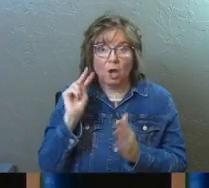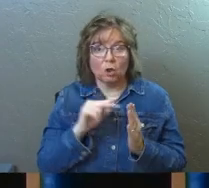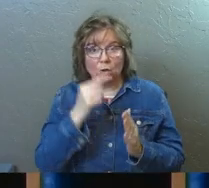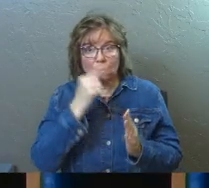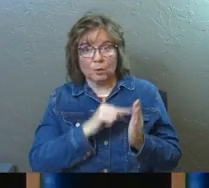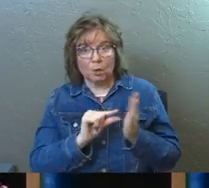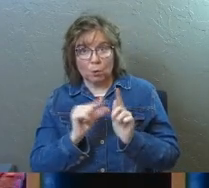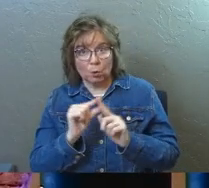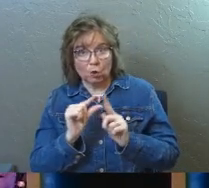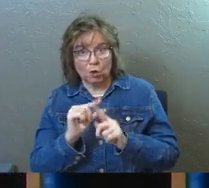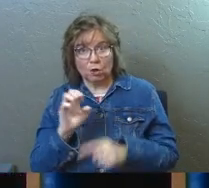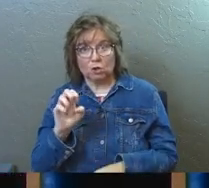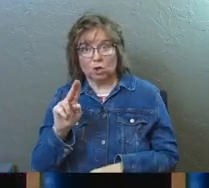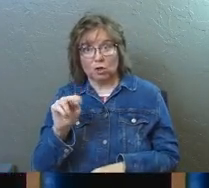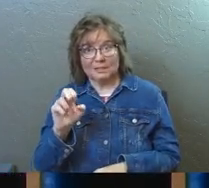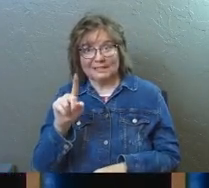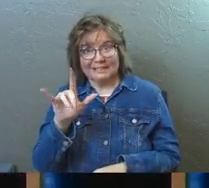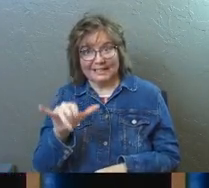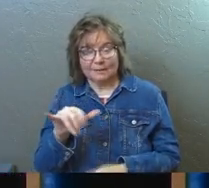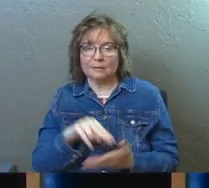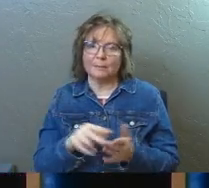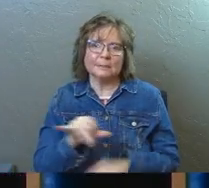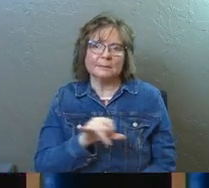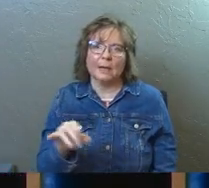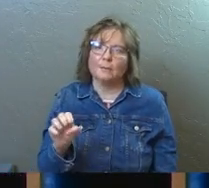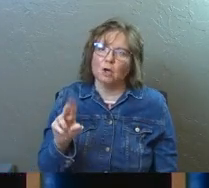word behind earnestly there, and it means earnestly.